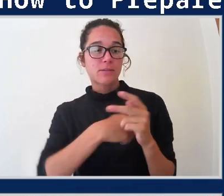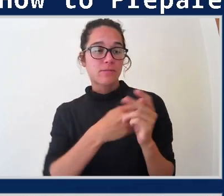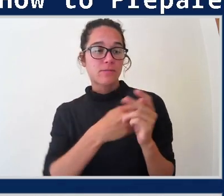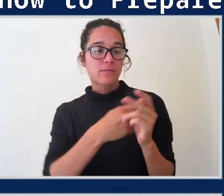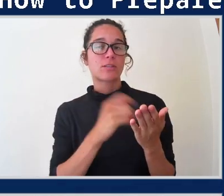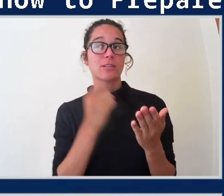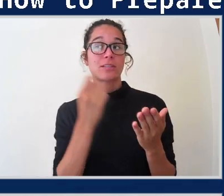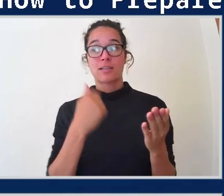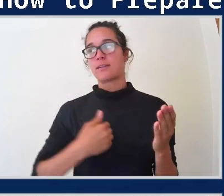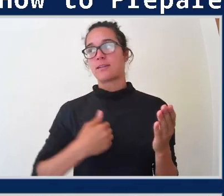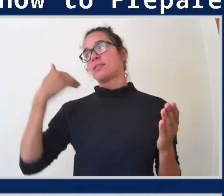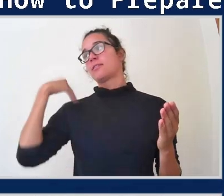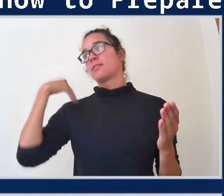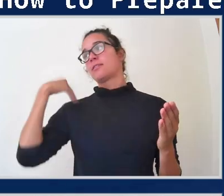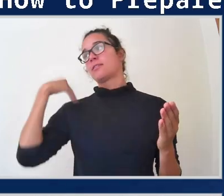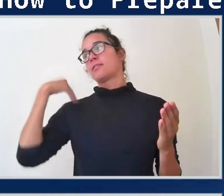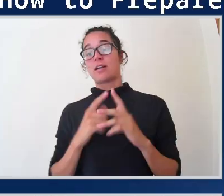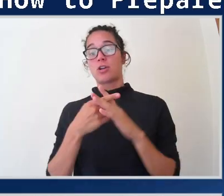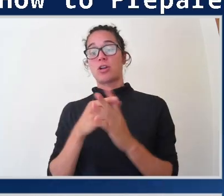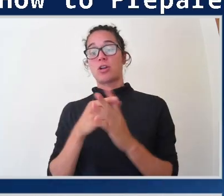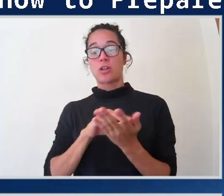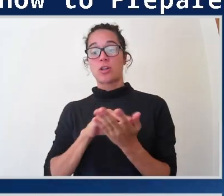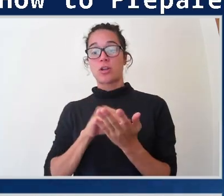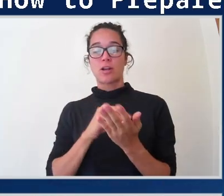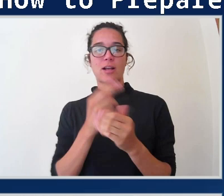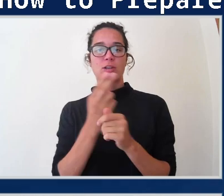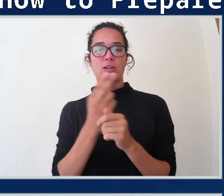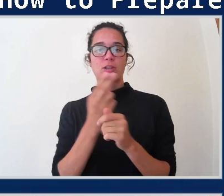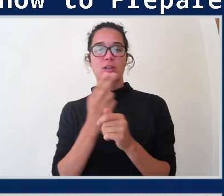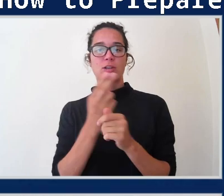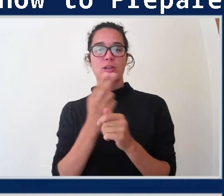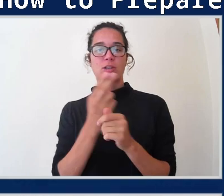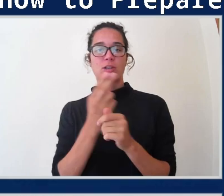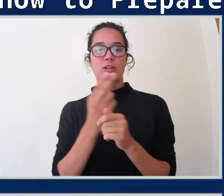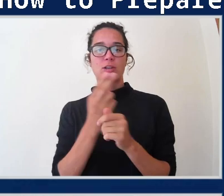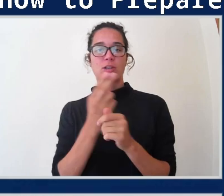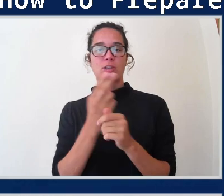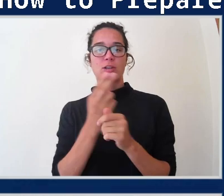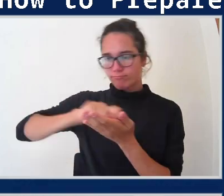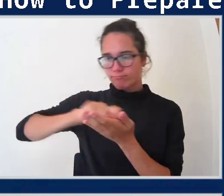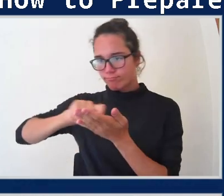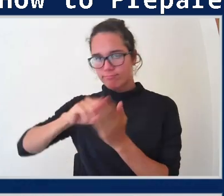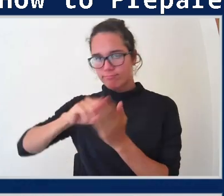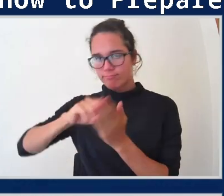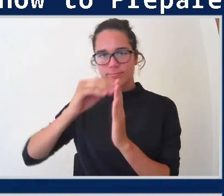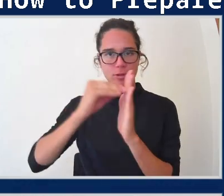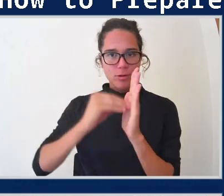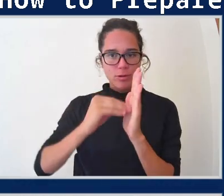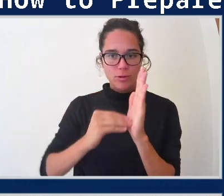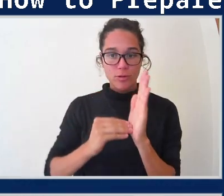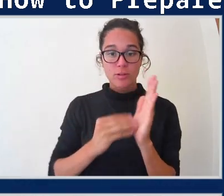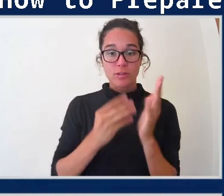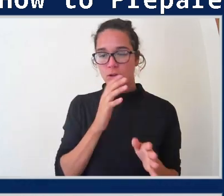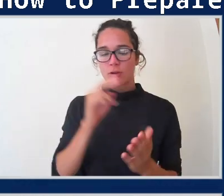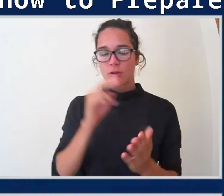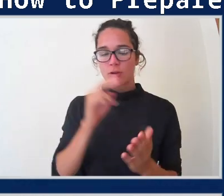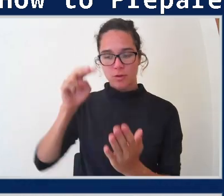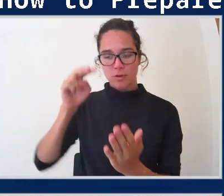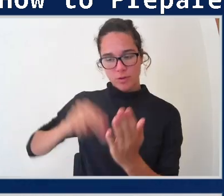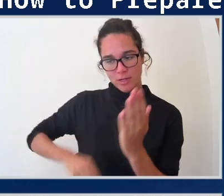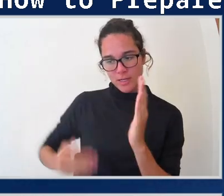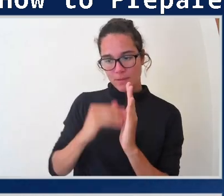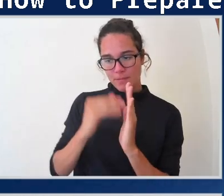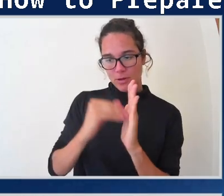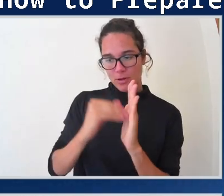was like I actually tapped into all of them. So I would watch something, and I would take like a lot of notes, and then I would reference back my notes, but I would listen to the same video